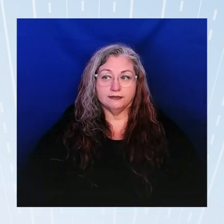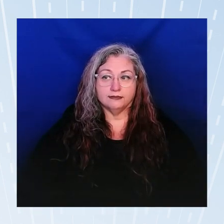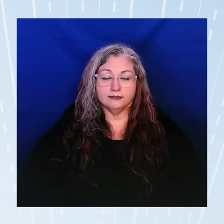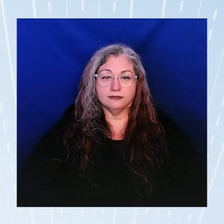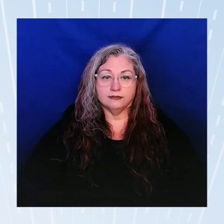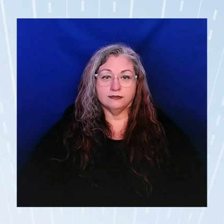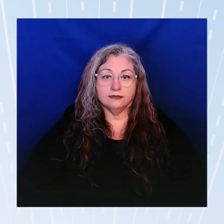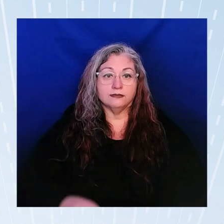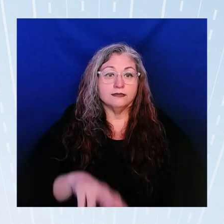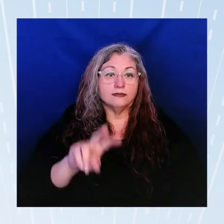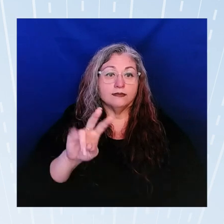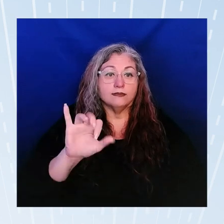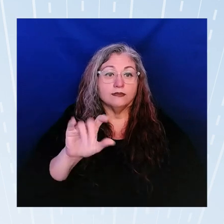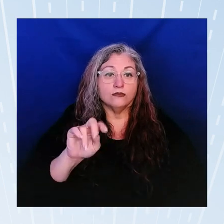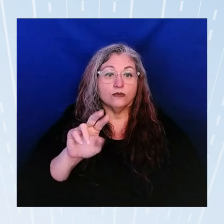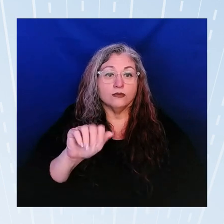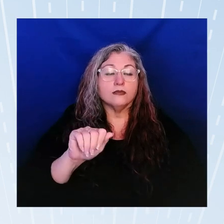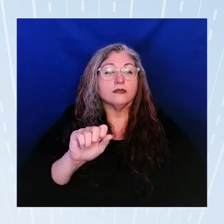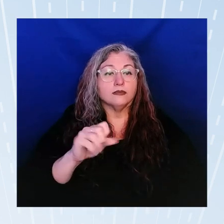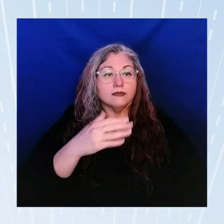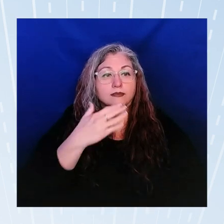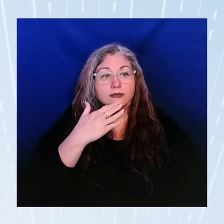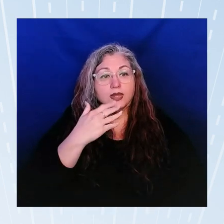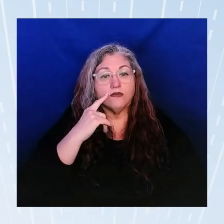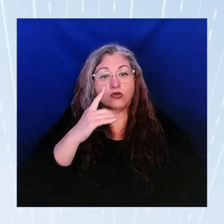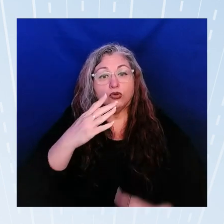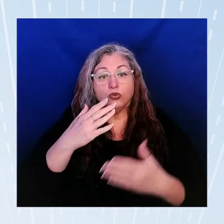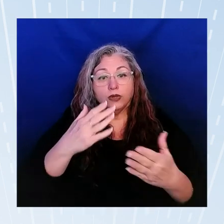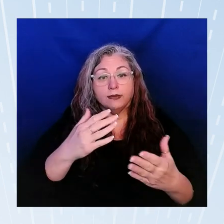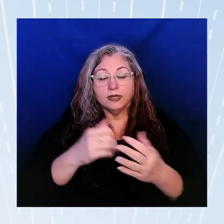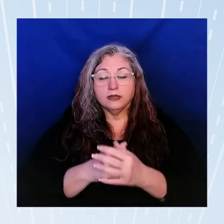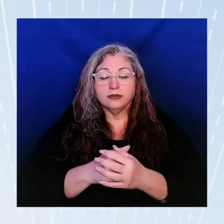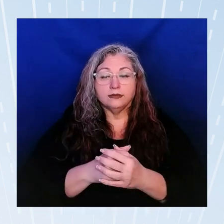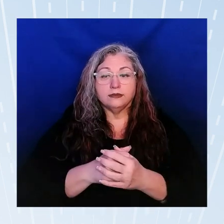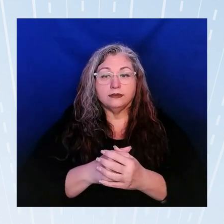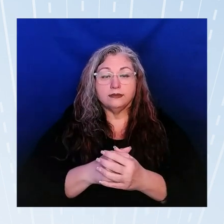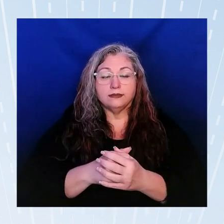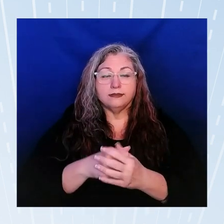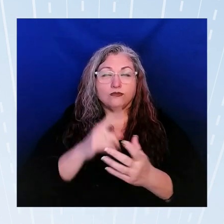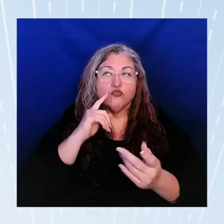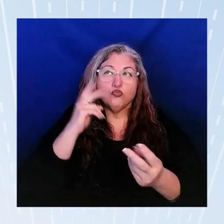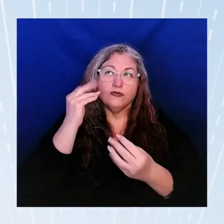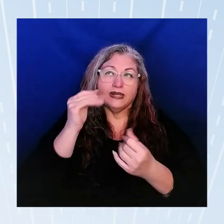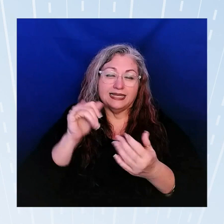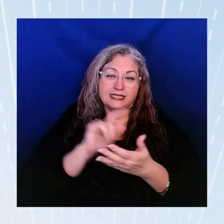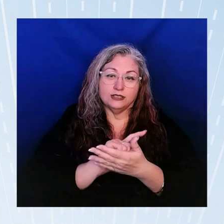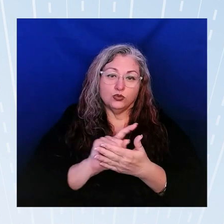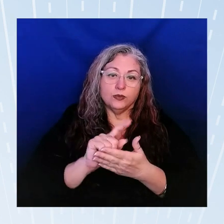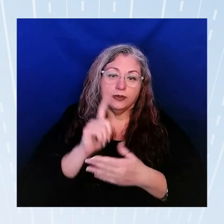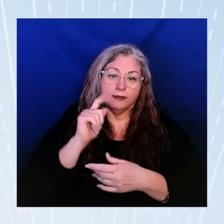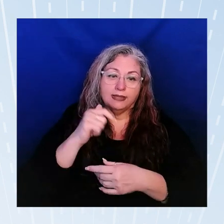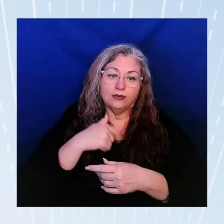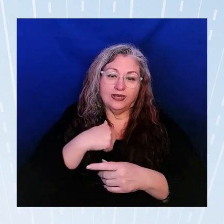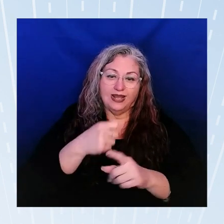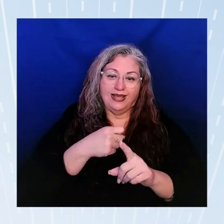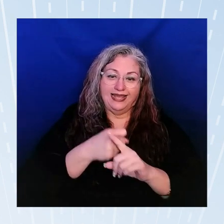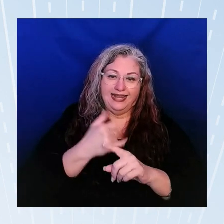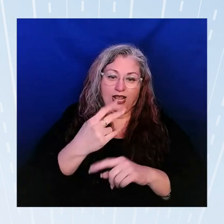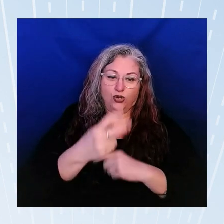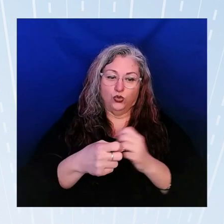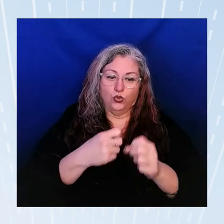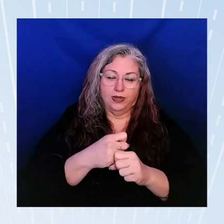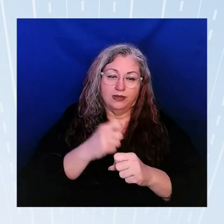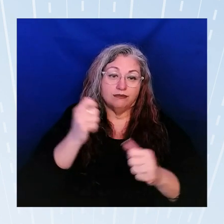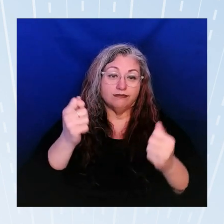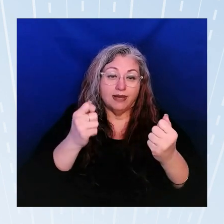Victoria Yeah, thank you so much for that recommendation and you know reflecting this week because we are hitting that two year anniversary right